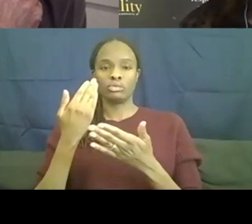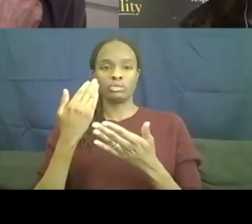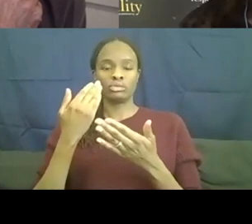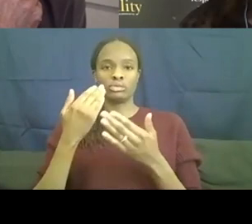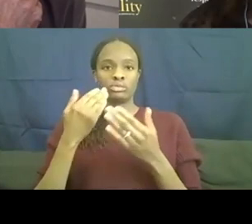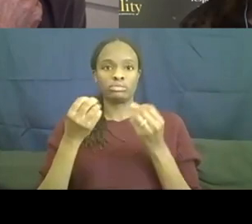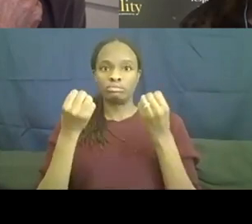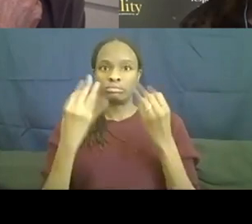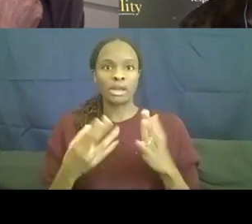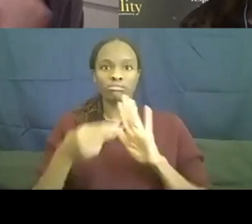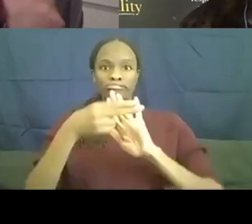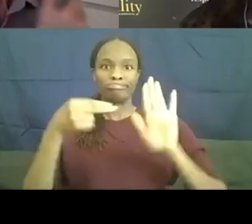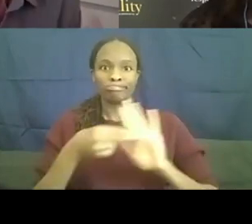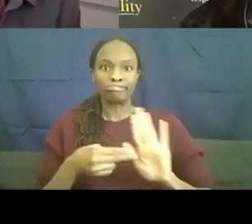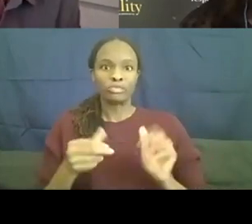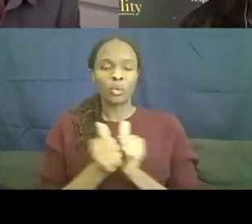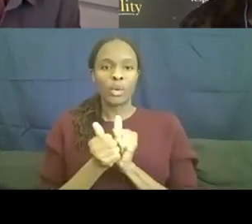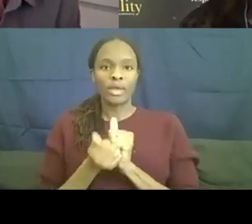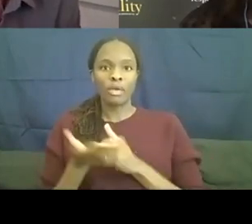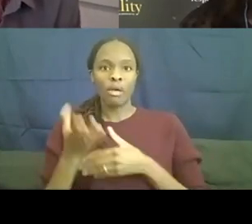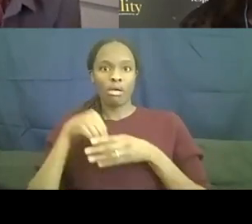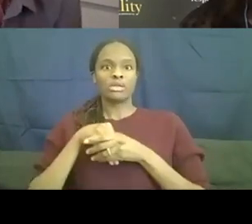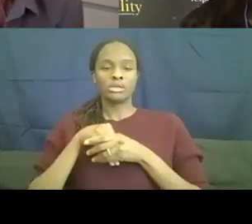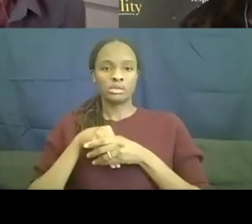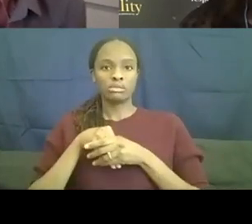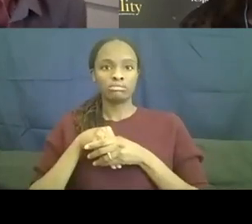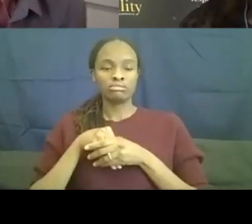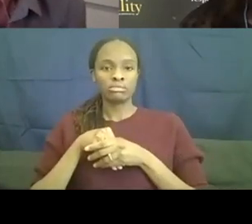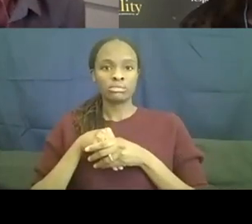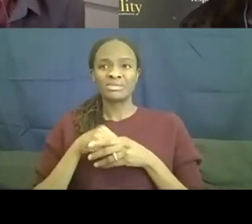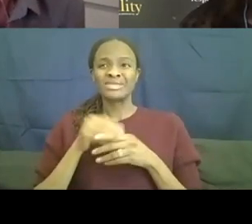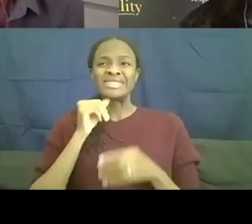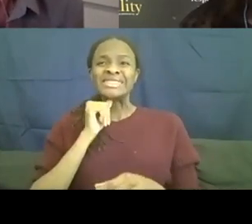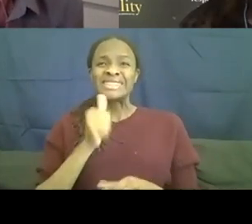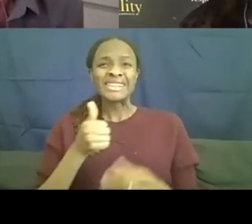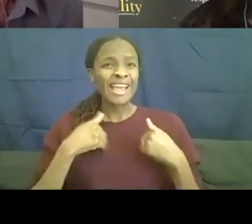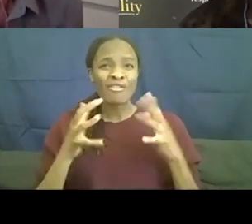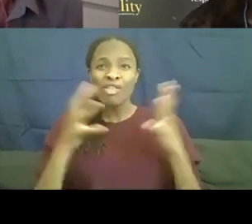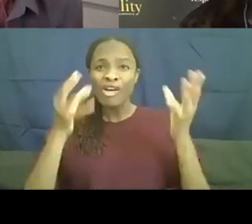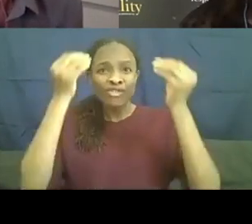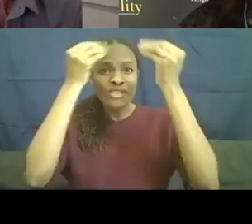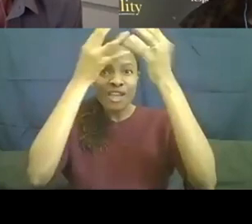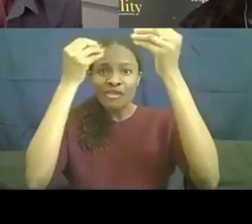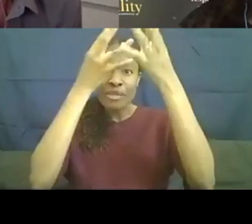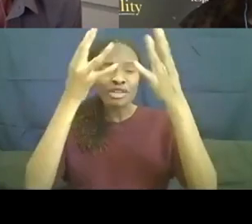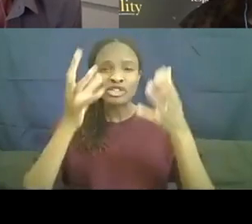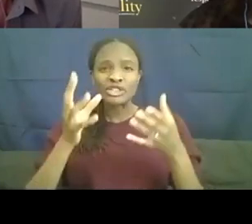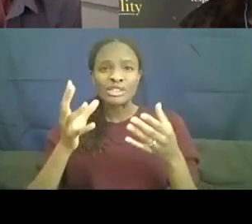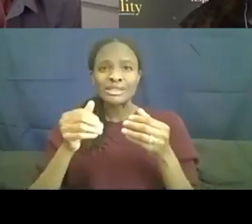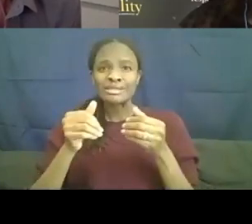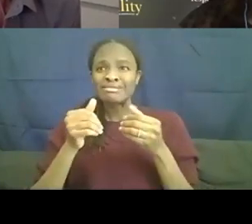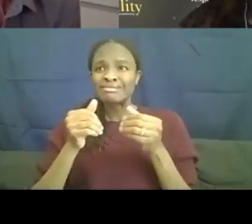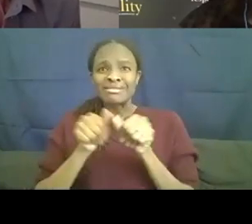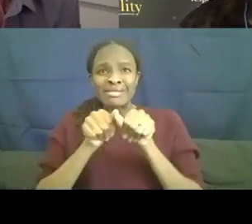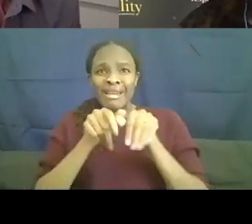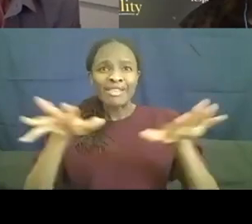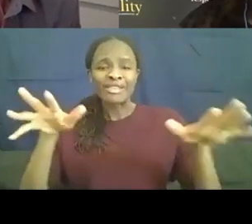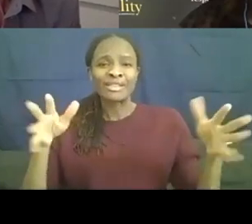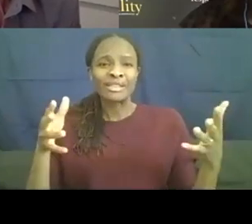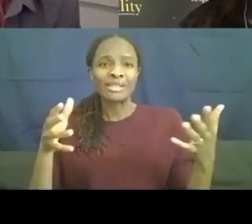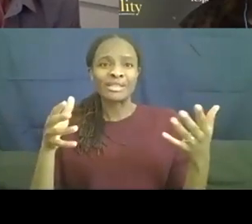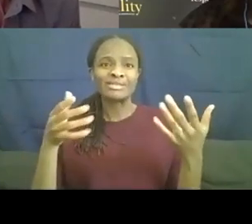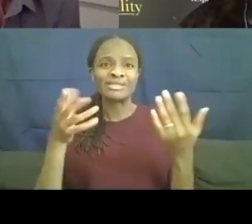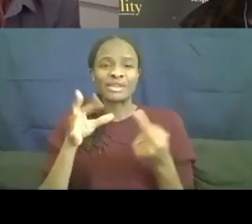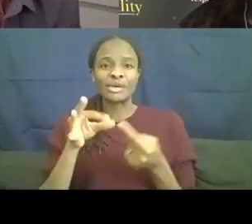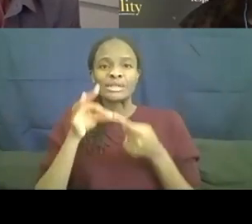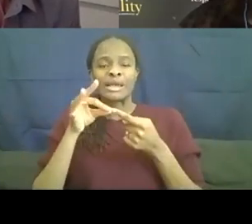and there was really not a lot out there, except for the refrigerator mother myths of the